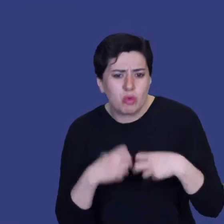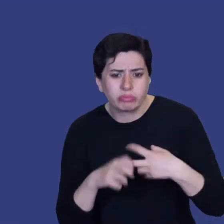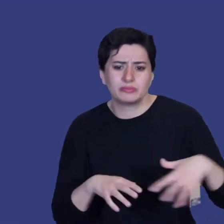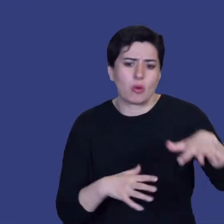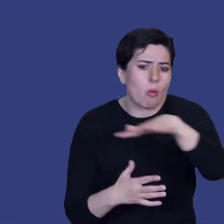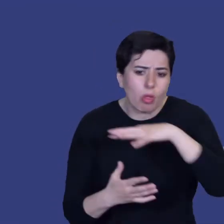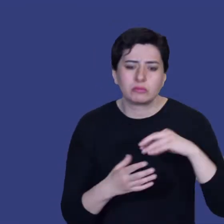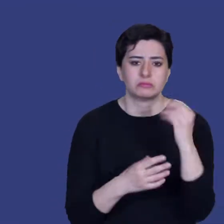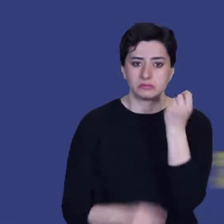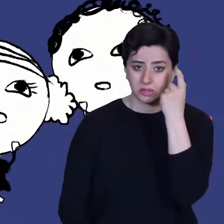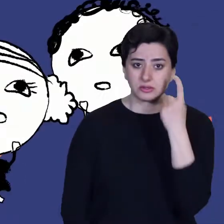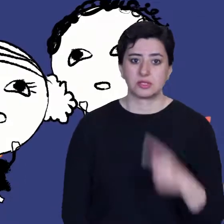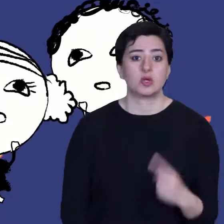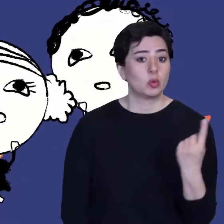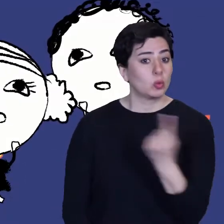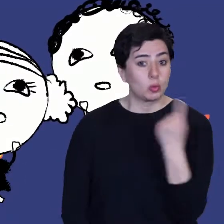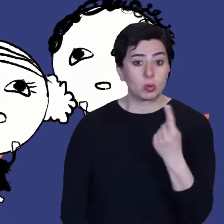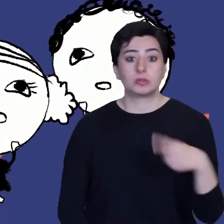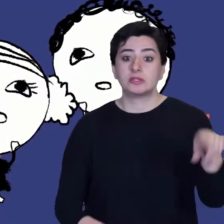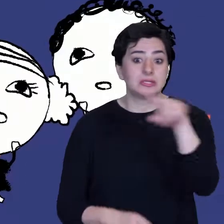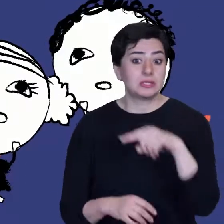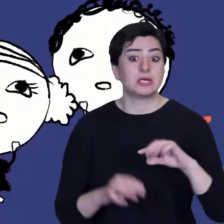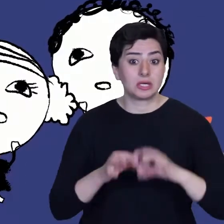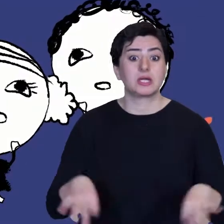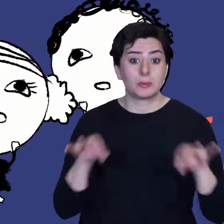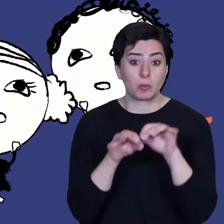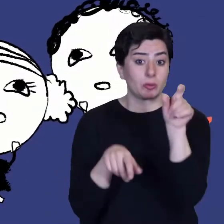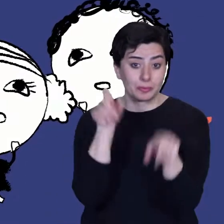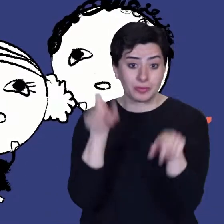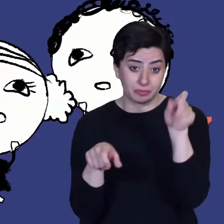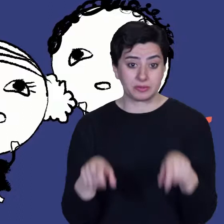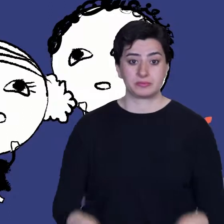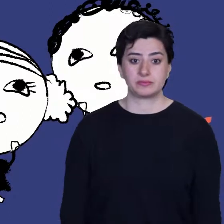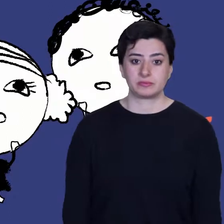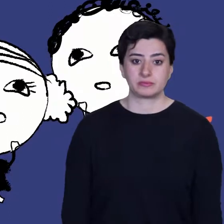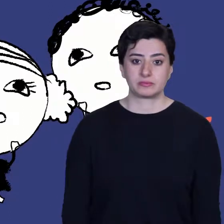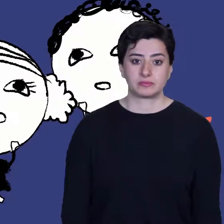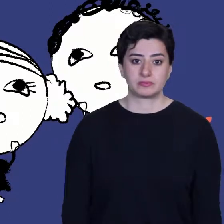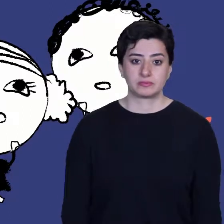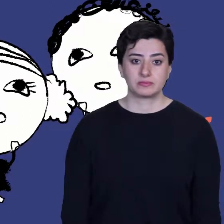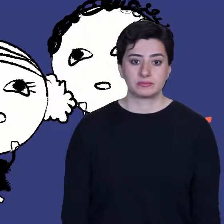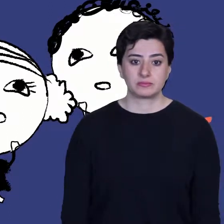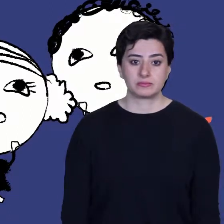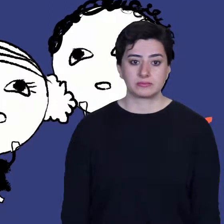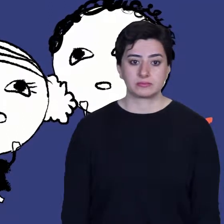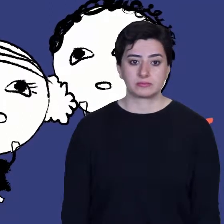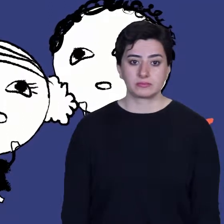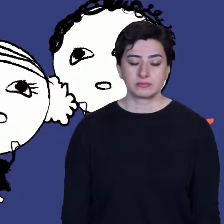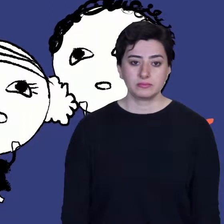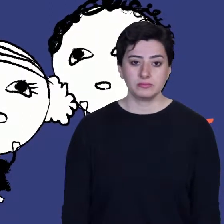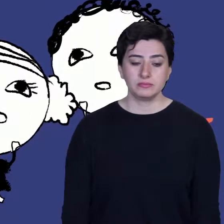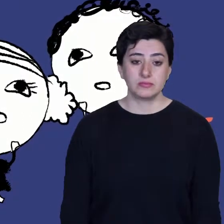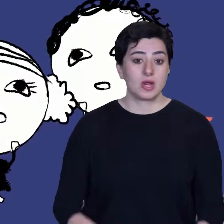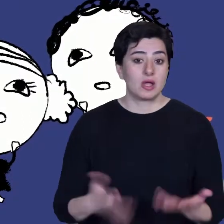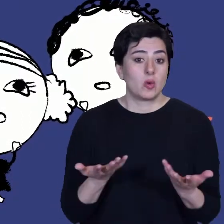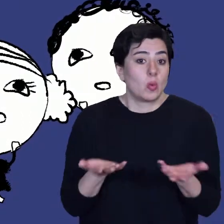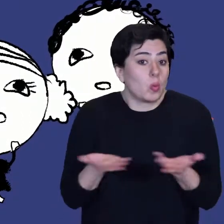disappears. Who is most vulnerable? What do we mean when we talk about resilience? The superhero girl and the boy look confused. And